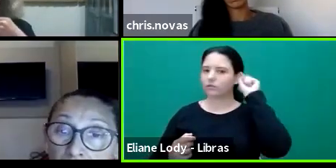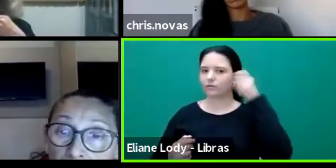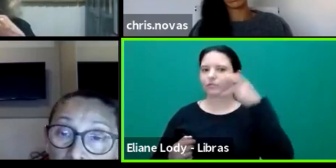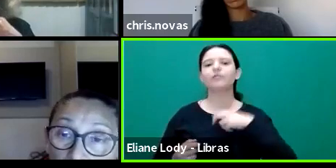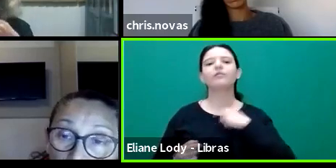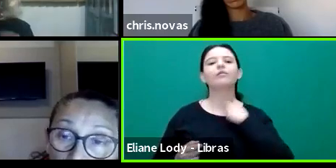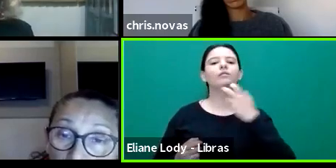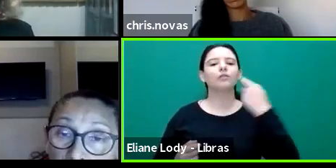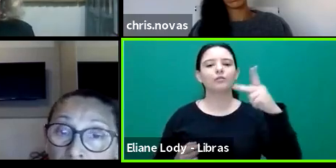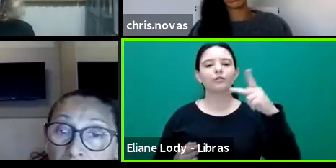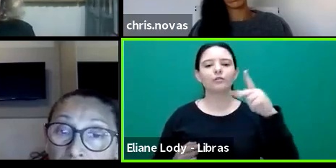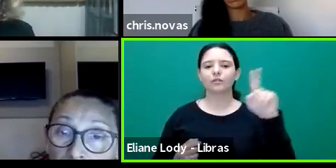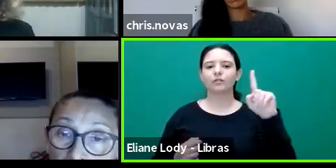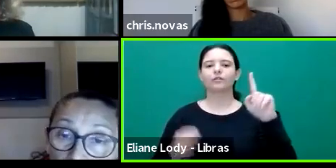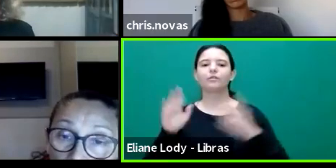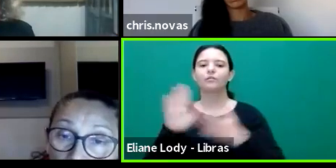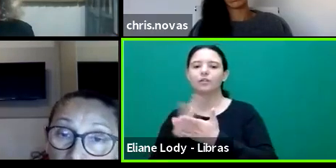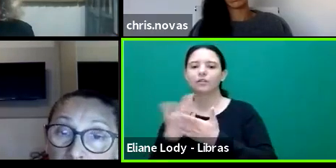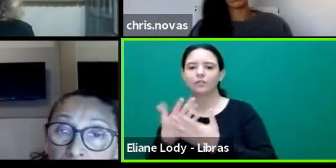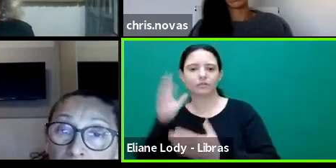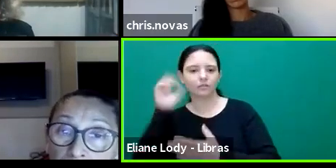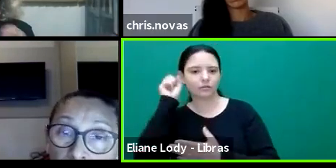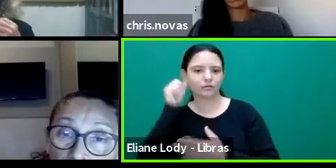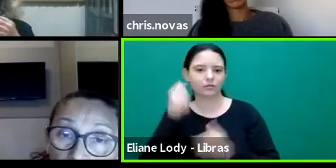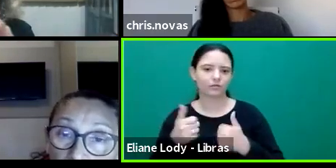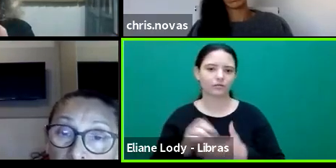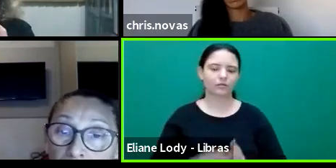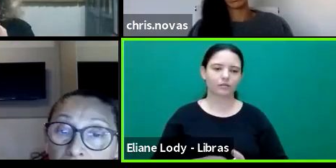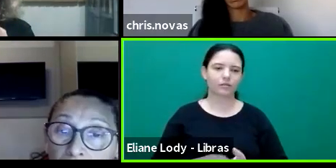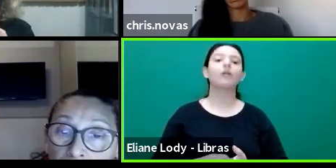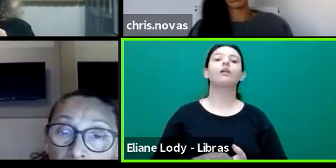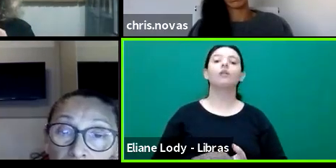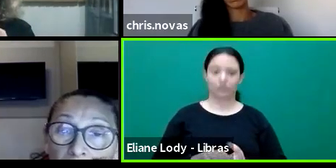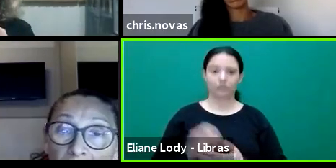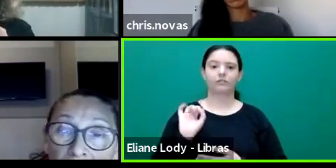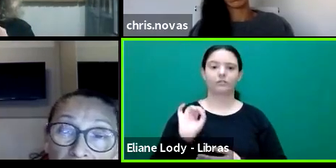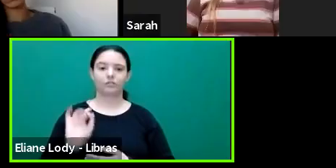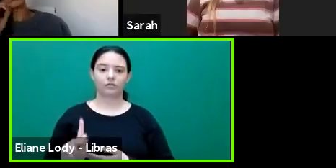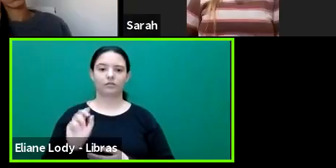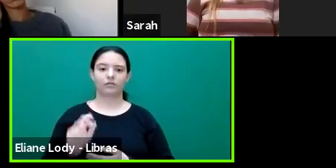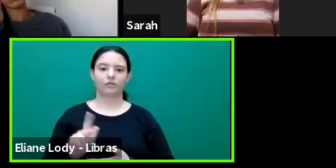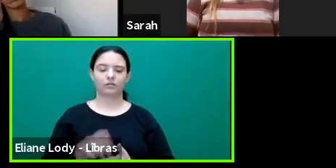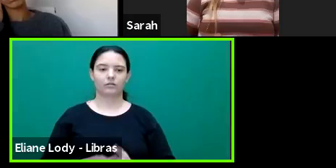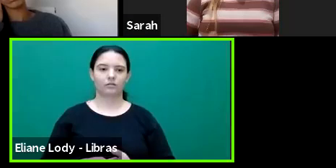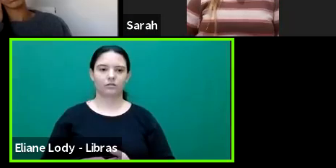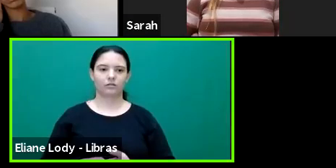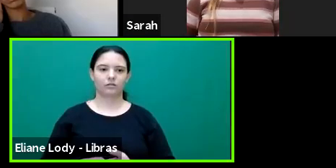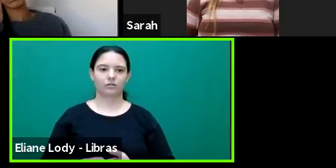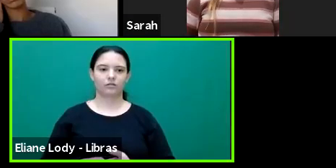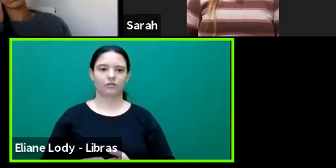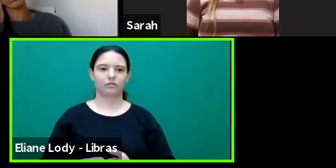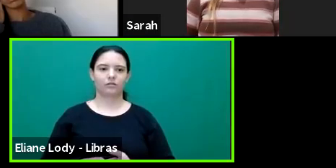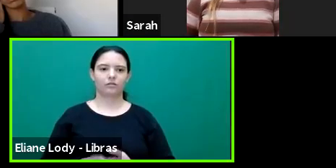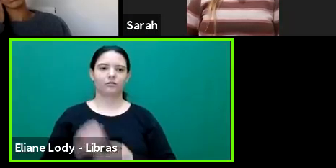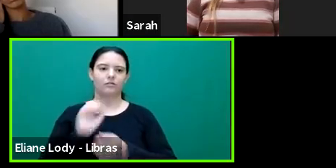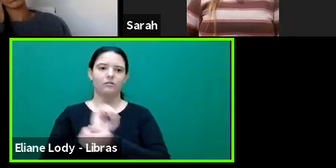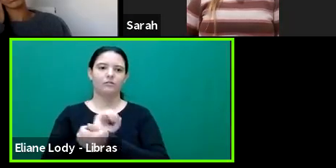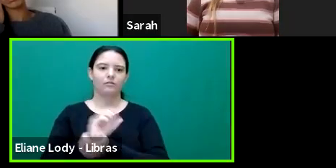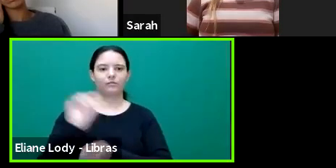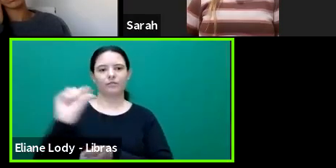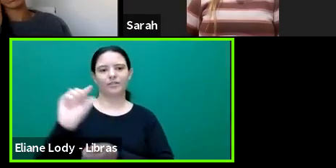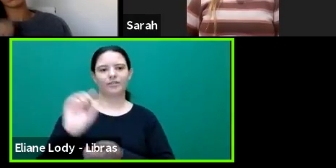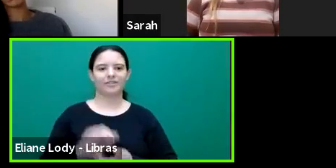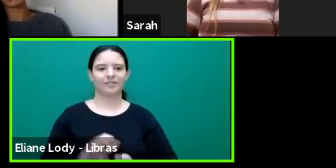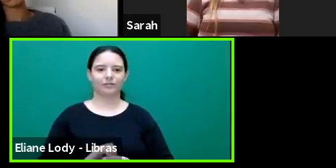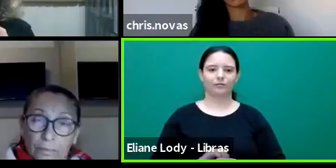voice, he will hear by the interpreters. Okay. Just a moment, please. So Paul and Julie, if you want